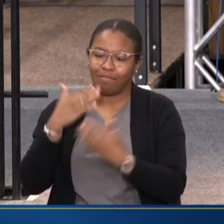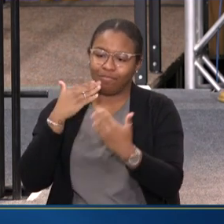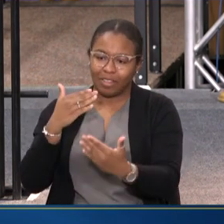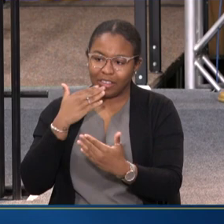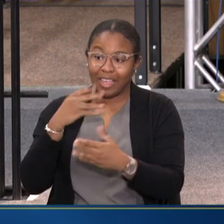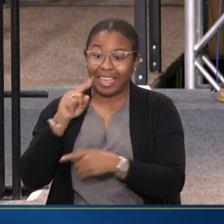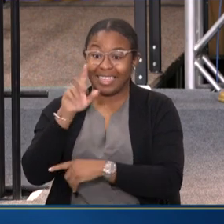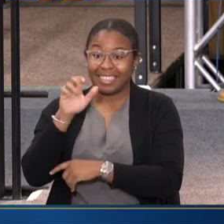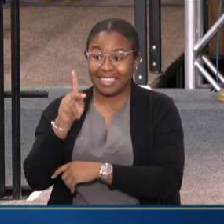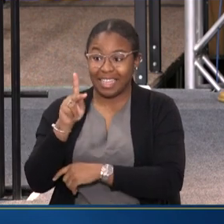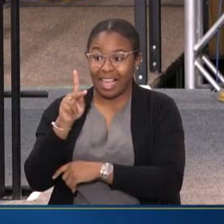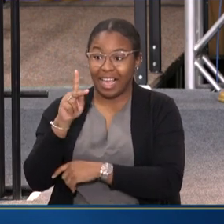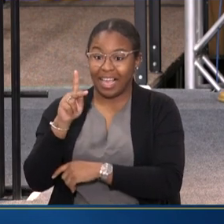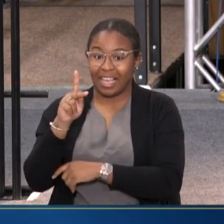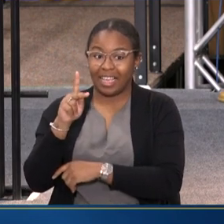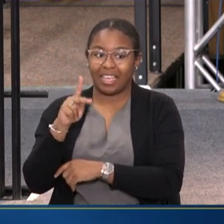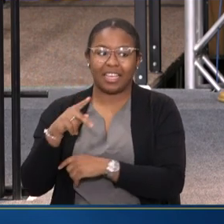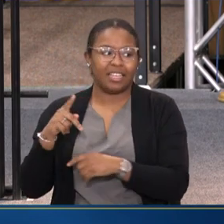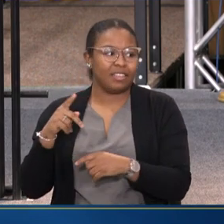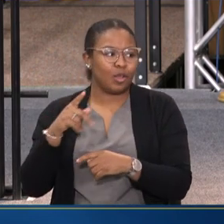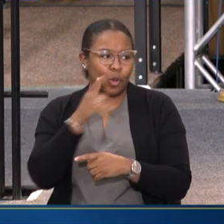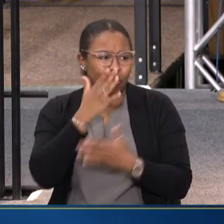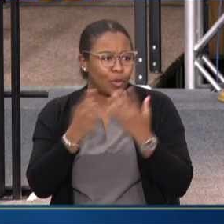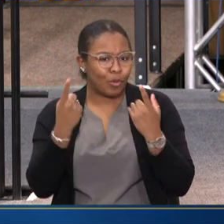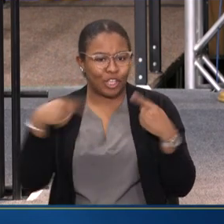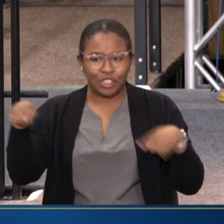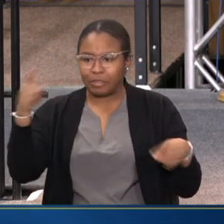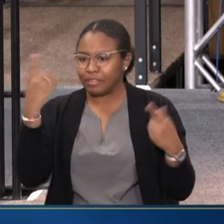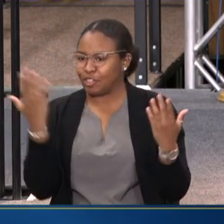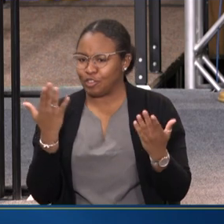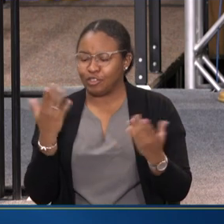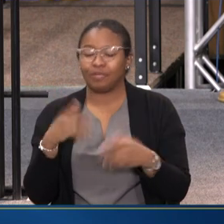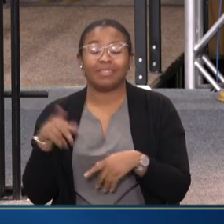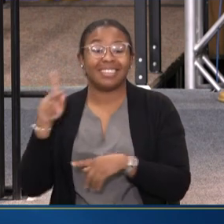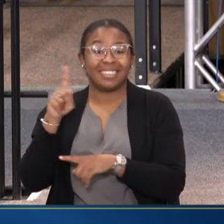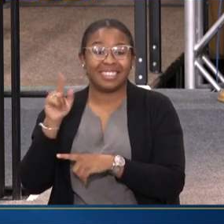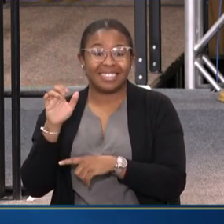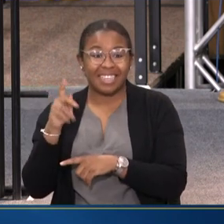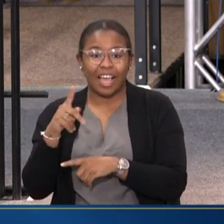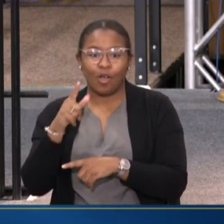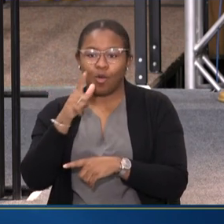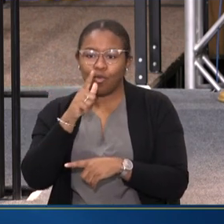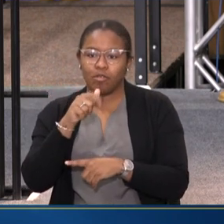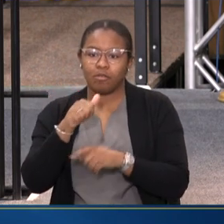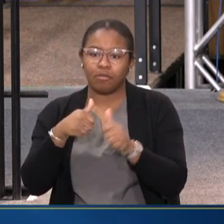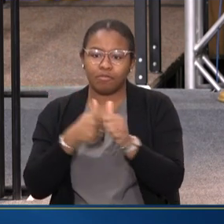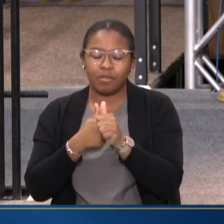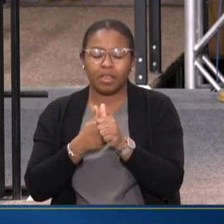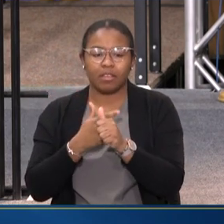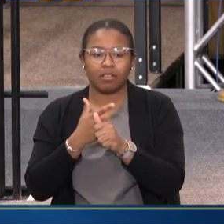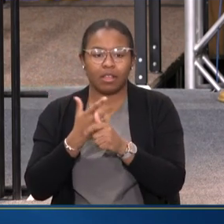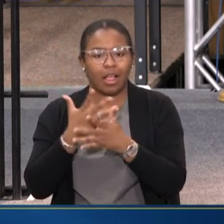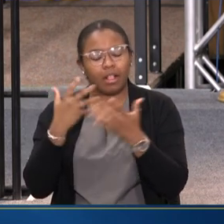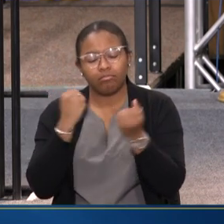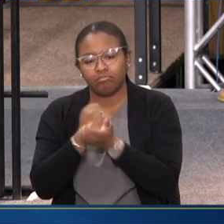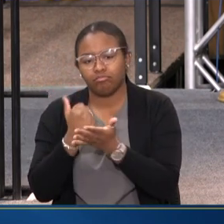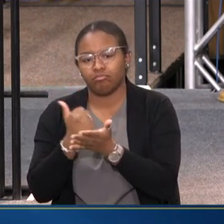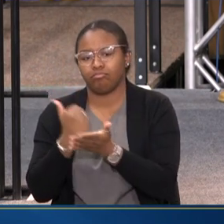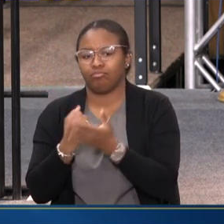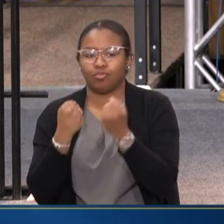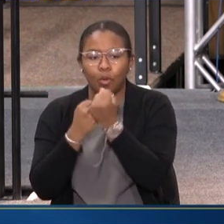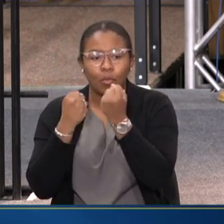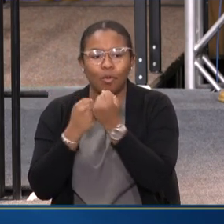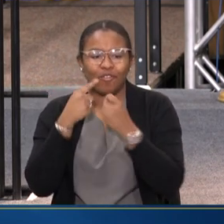Zach Kahan, who is here somewhere in the room. Zach was the driving force behind the summit and I want to thank